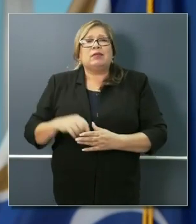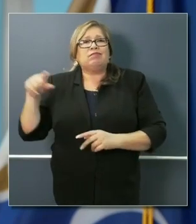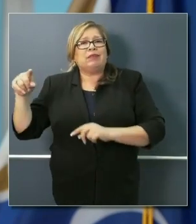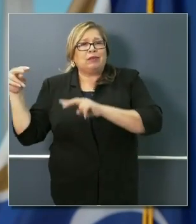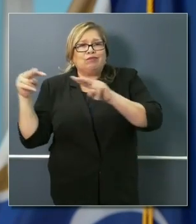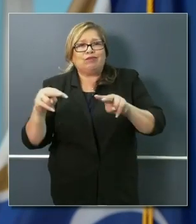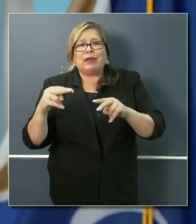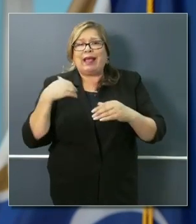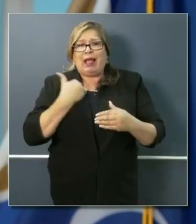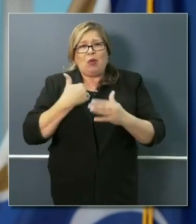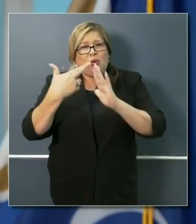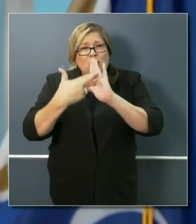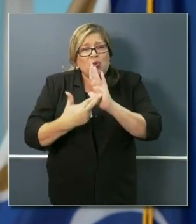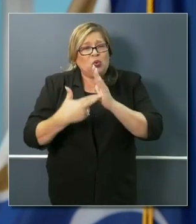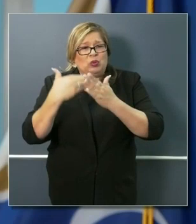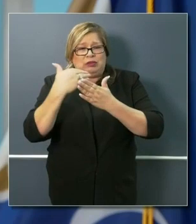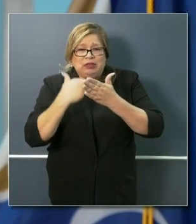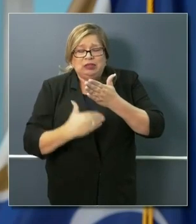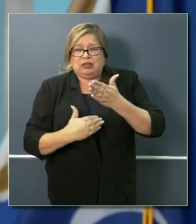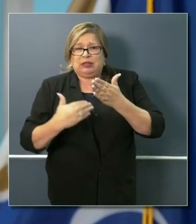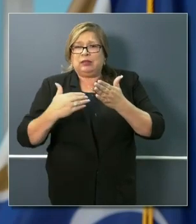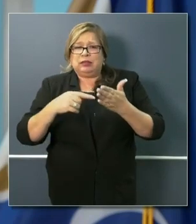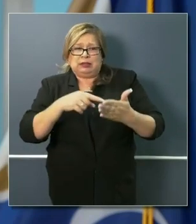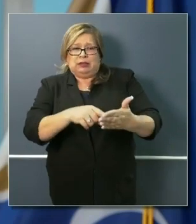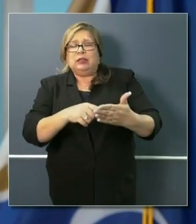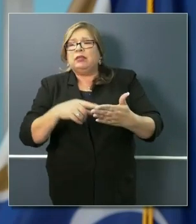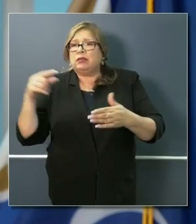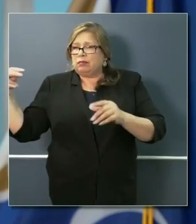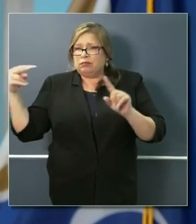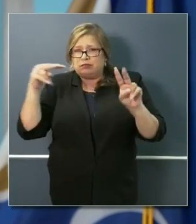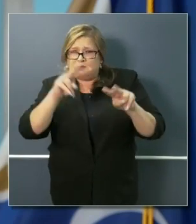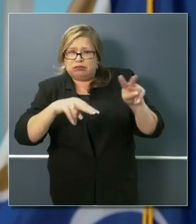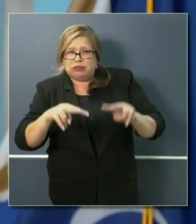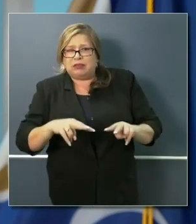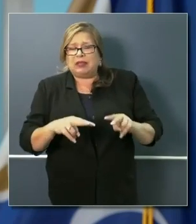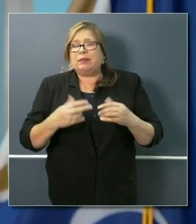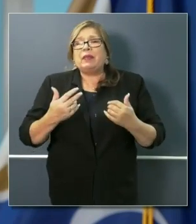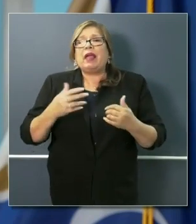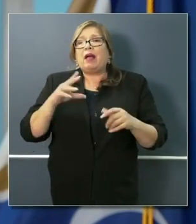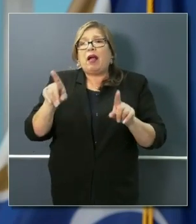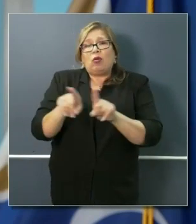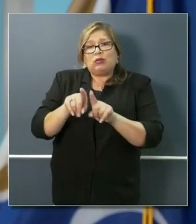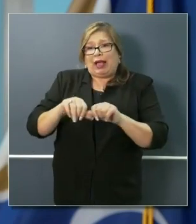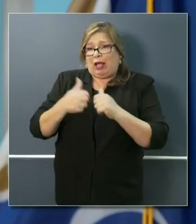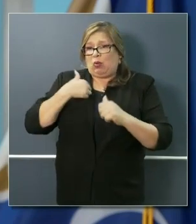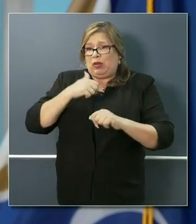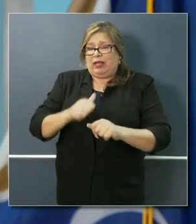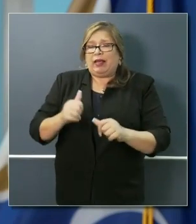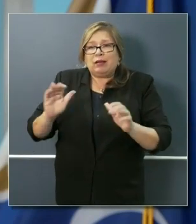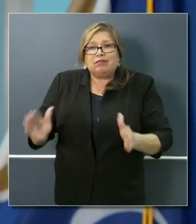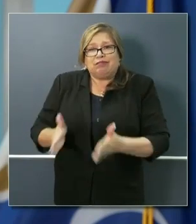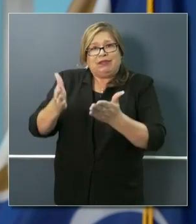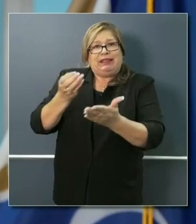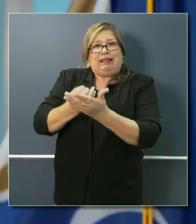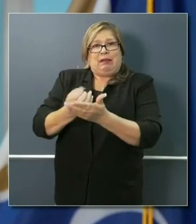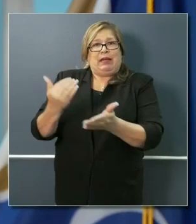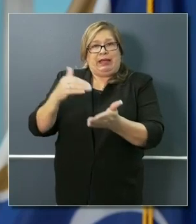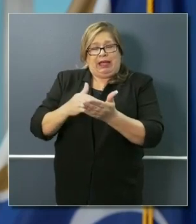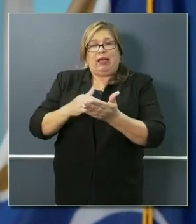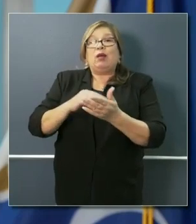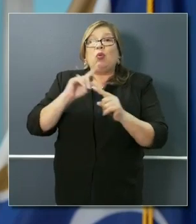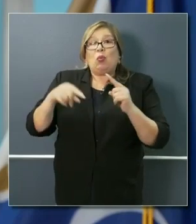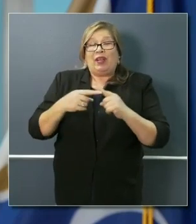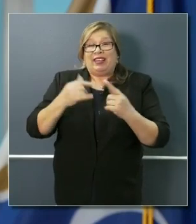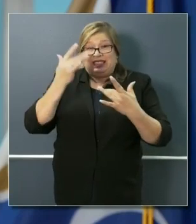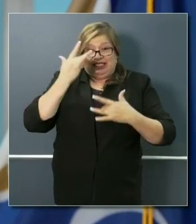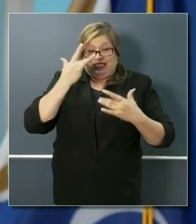system and looking at ways we can stimulate real growth in real time when we turn the corner on this